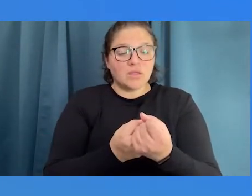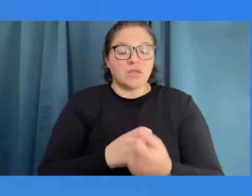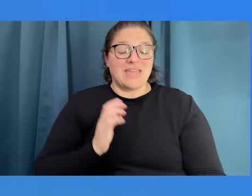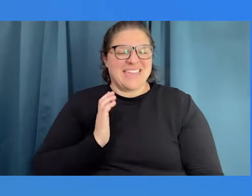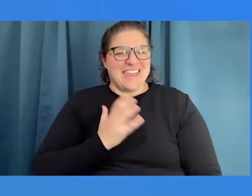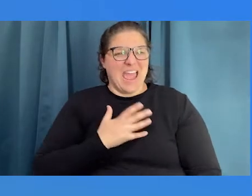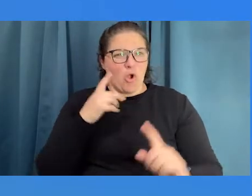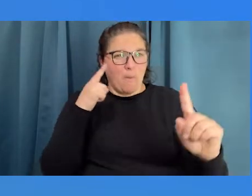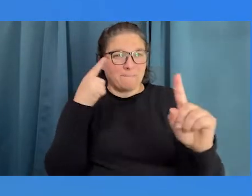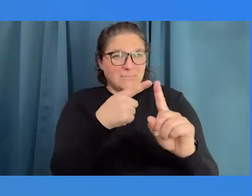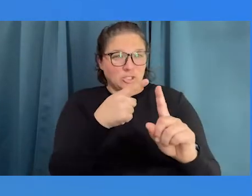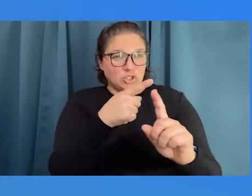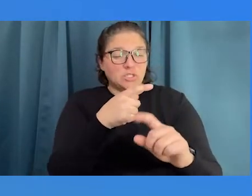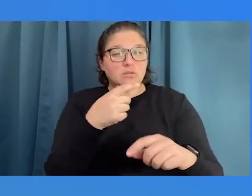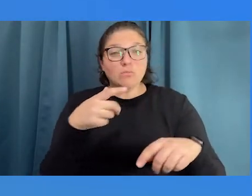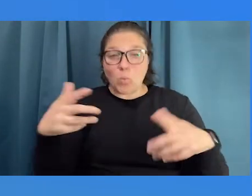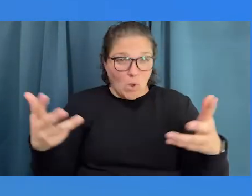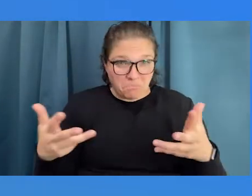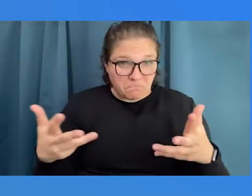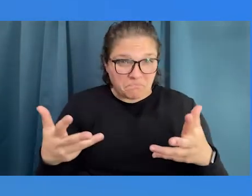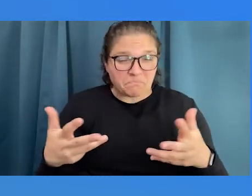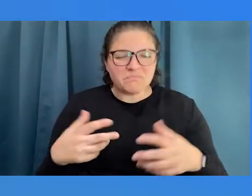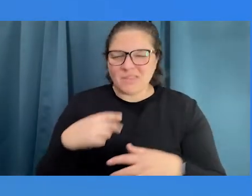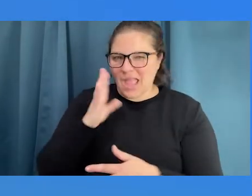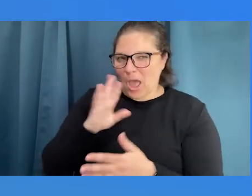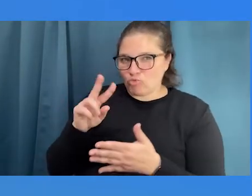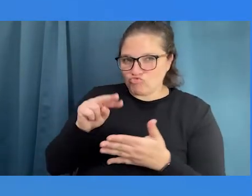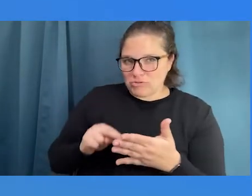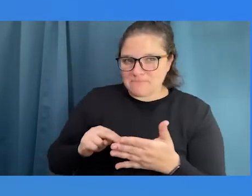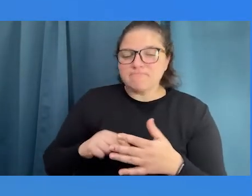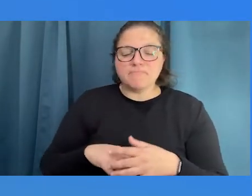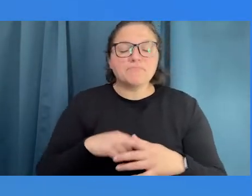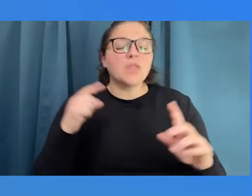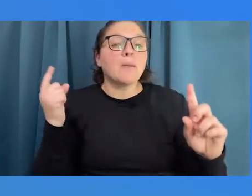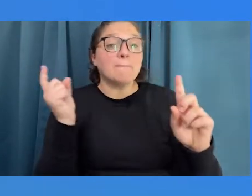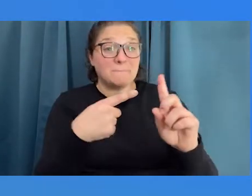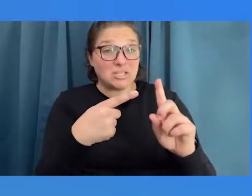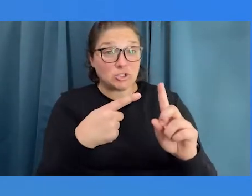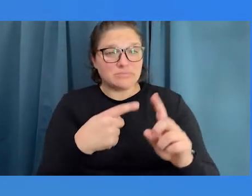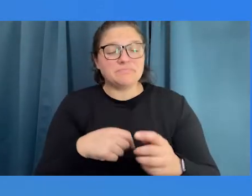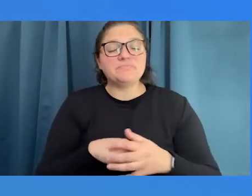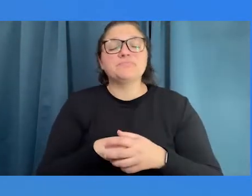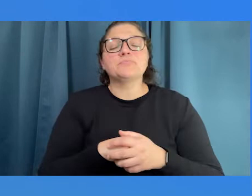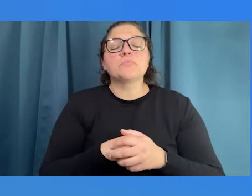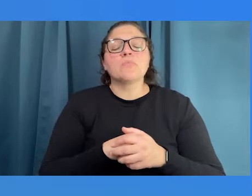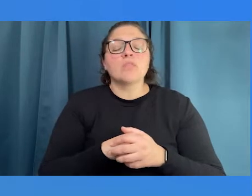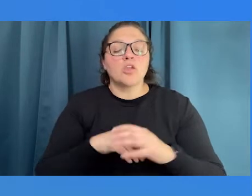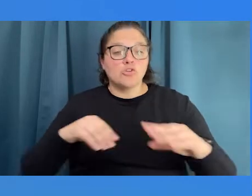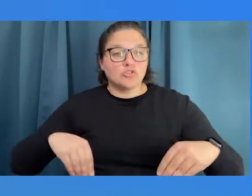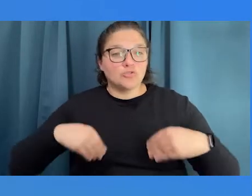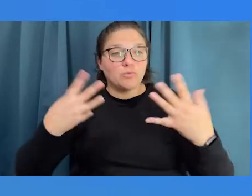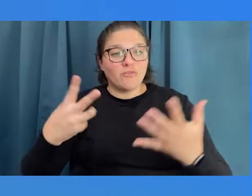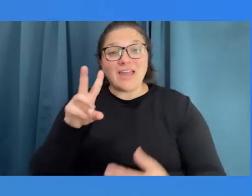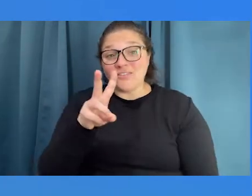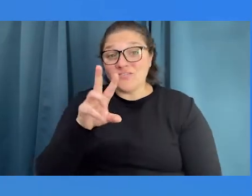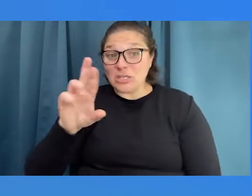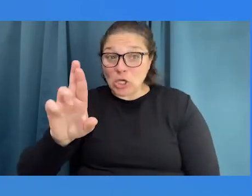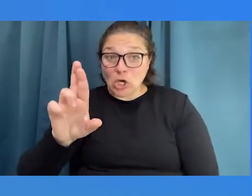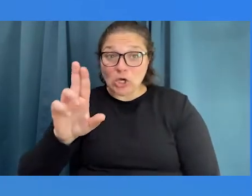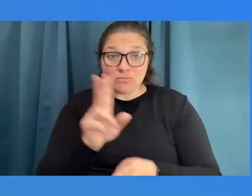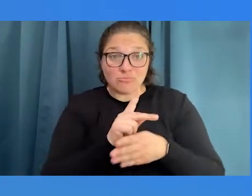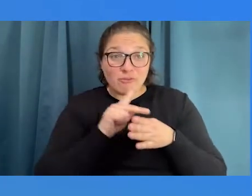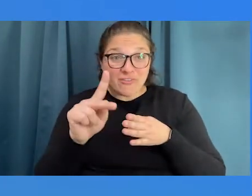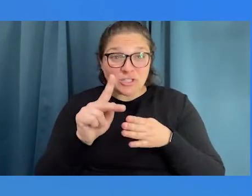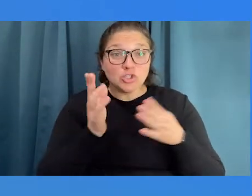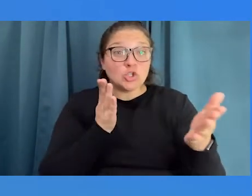mission that we came up with, and I'll read this to you, our mission is to provide vocational rehabilitation